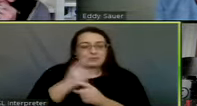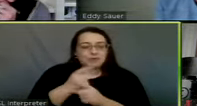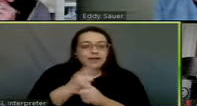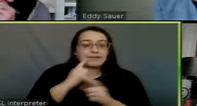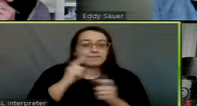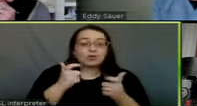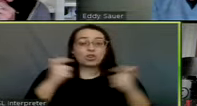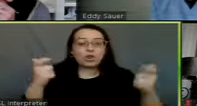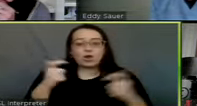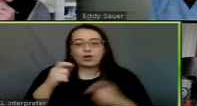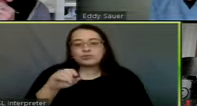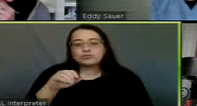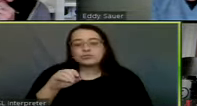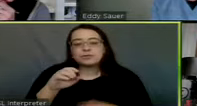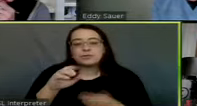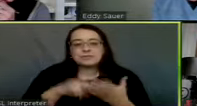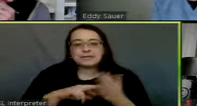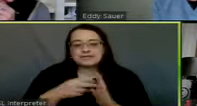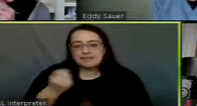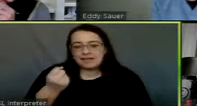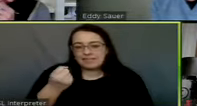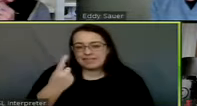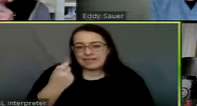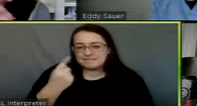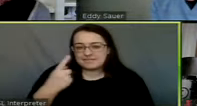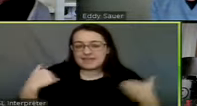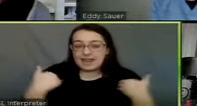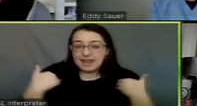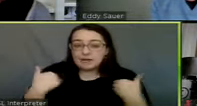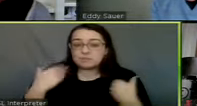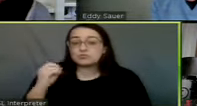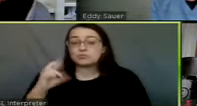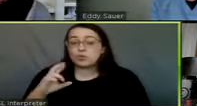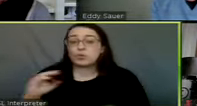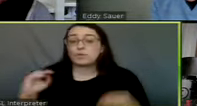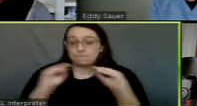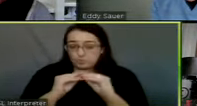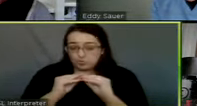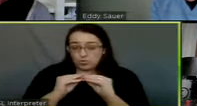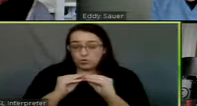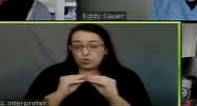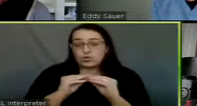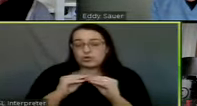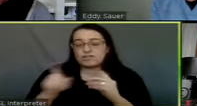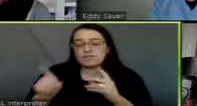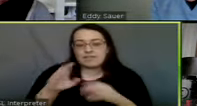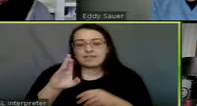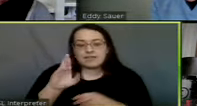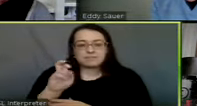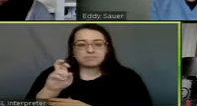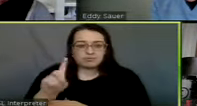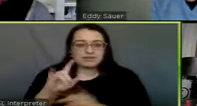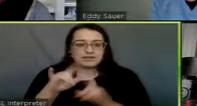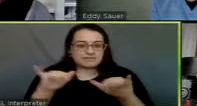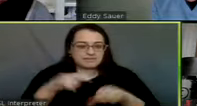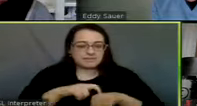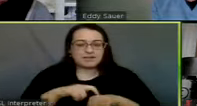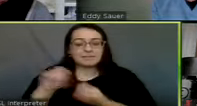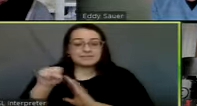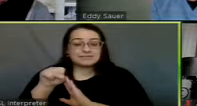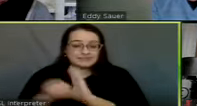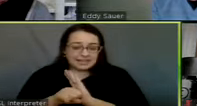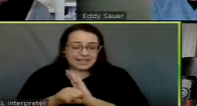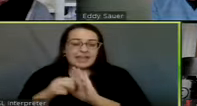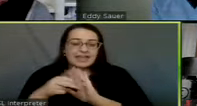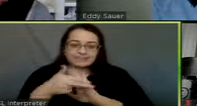for large, it was ones that had 11 animals or more that they were breeding at a time that the state, uh,